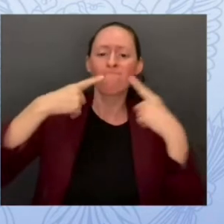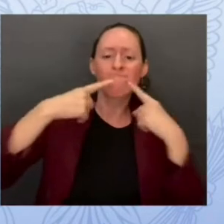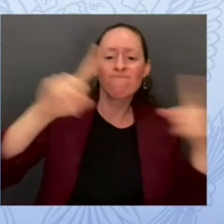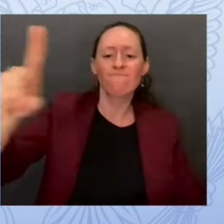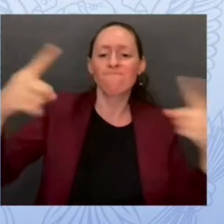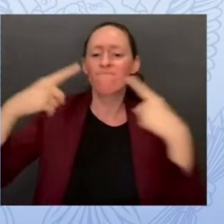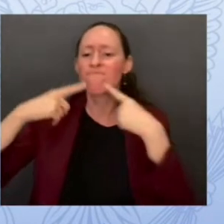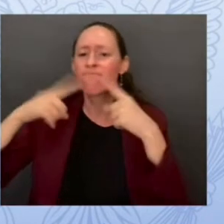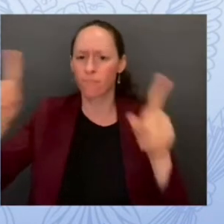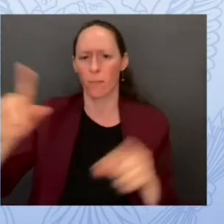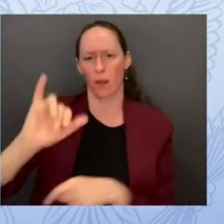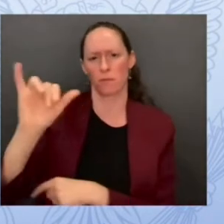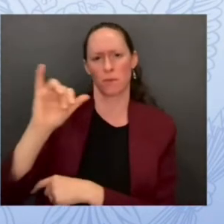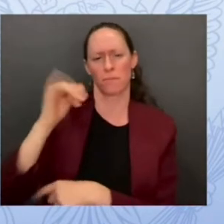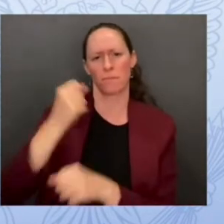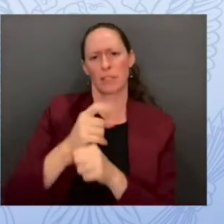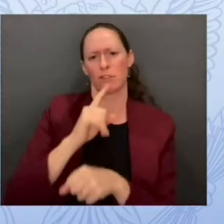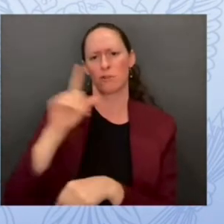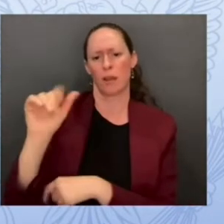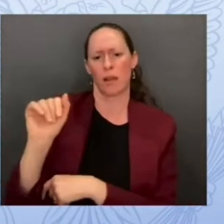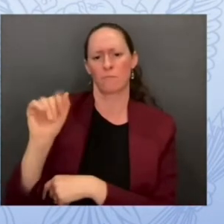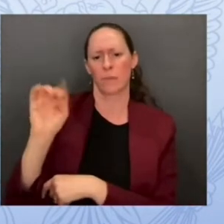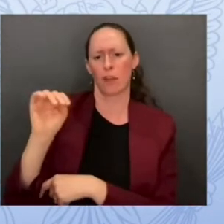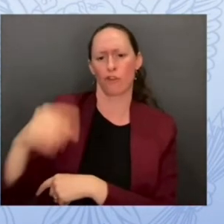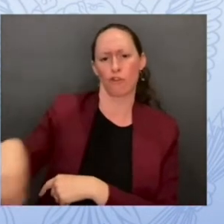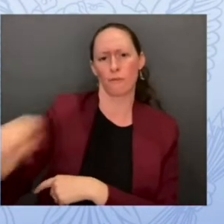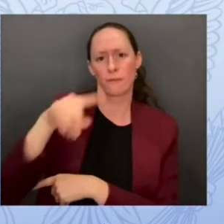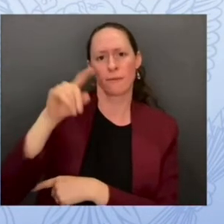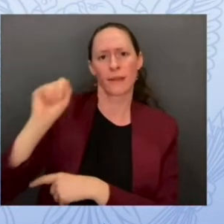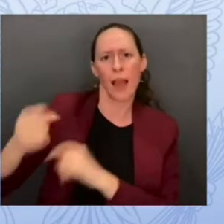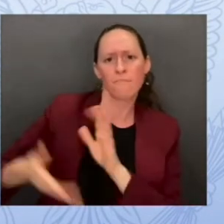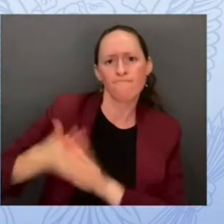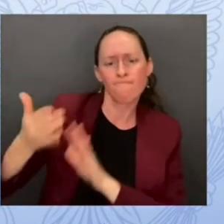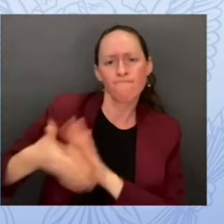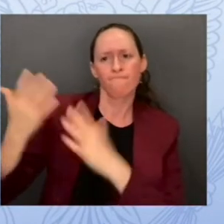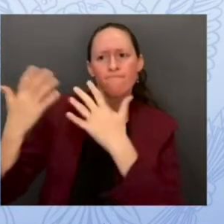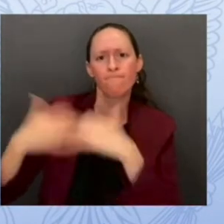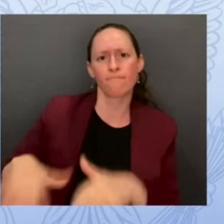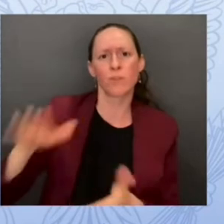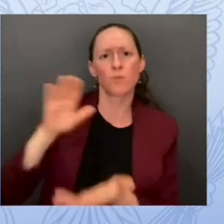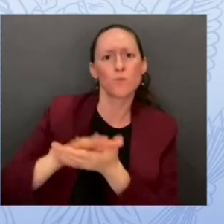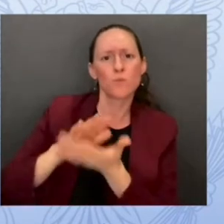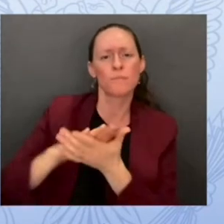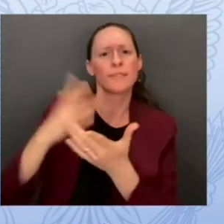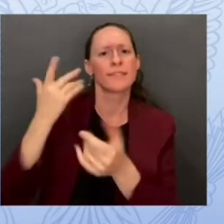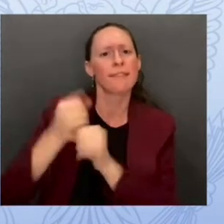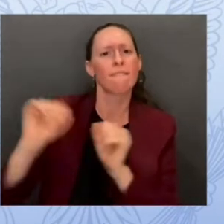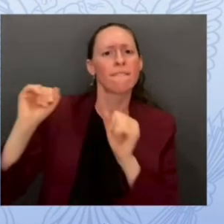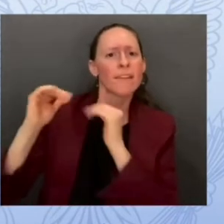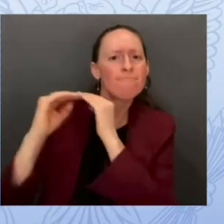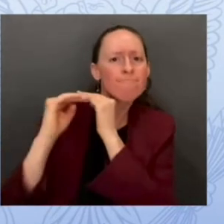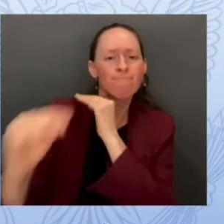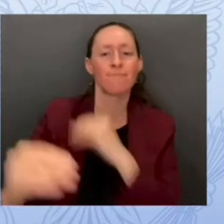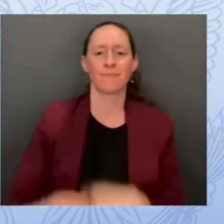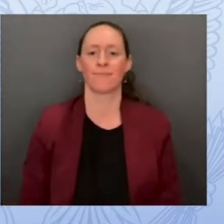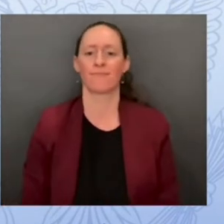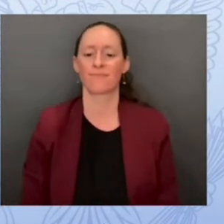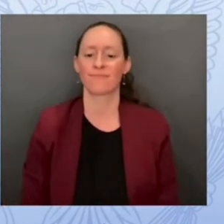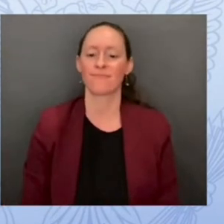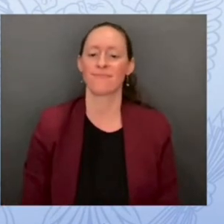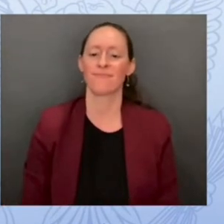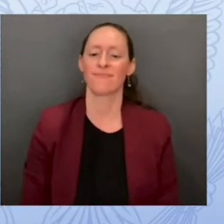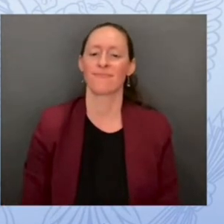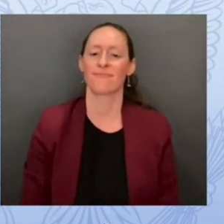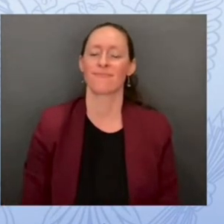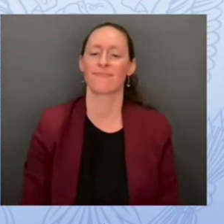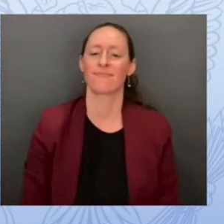smoothly and safely but in districts around the country cyber attacks have brought